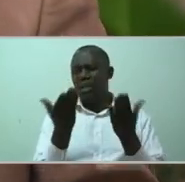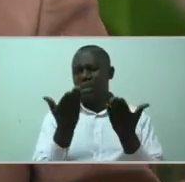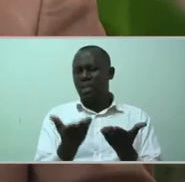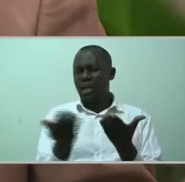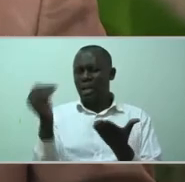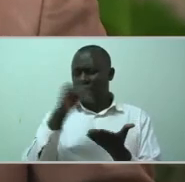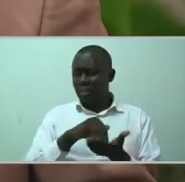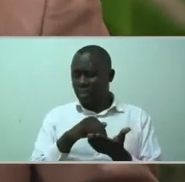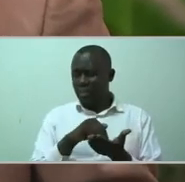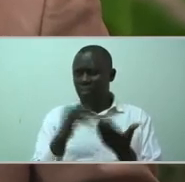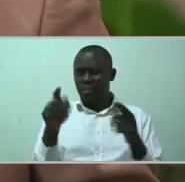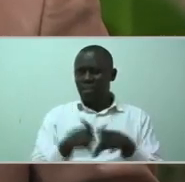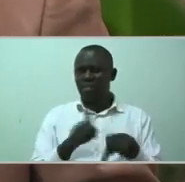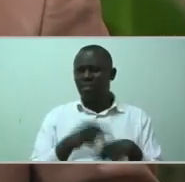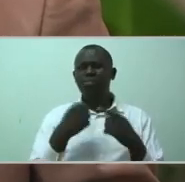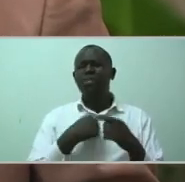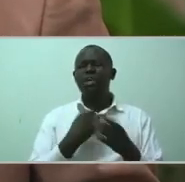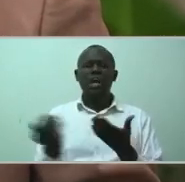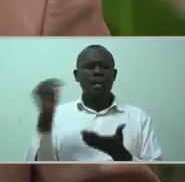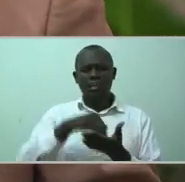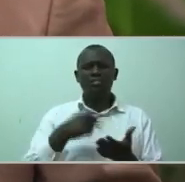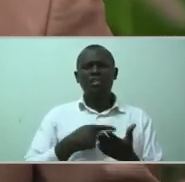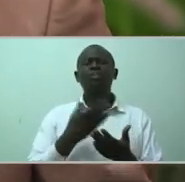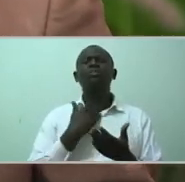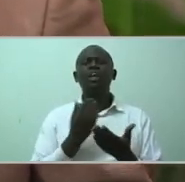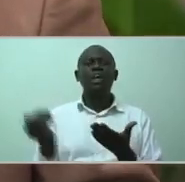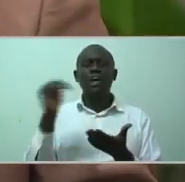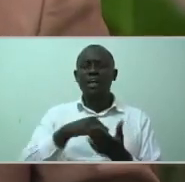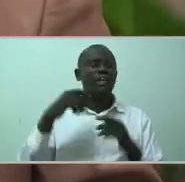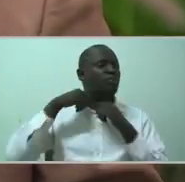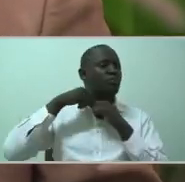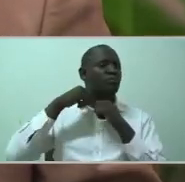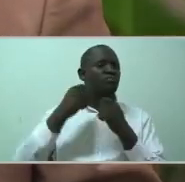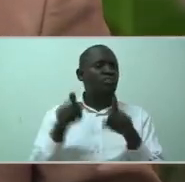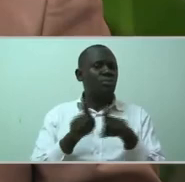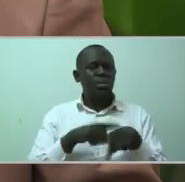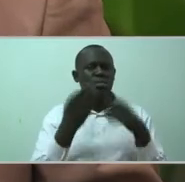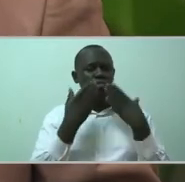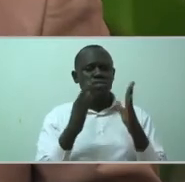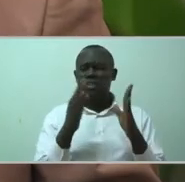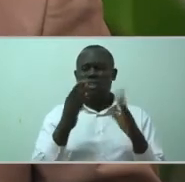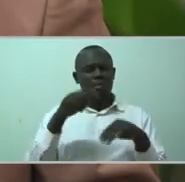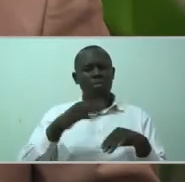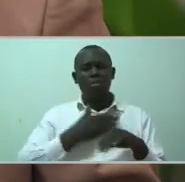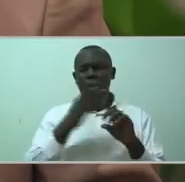just felt this hate towards myself. I just wanted to get over it, just